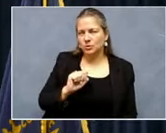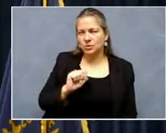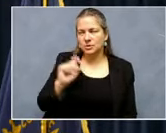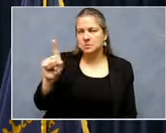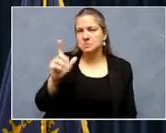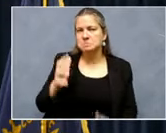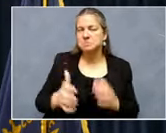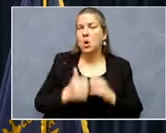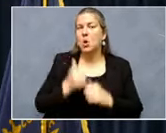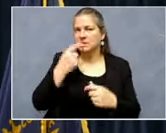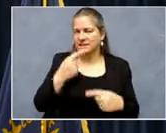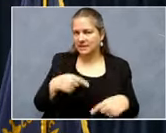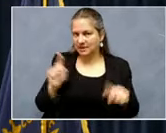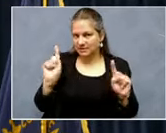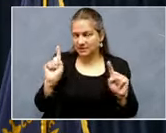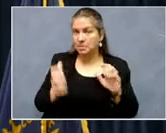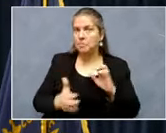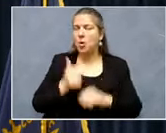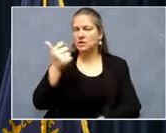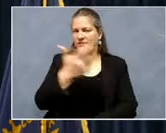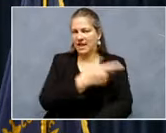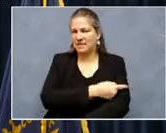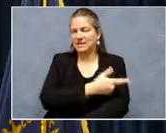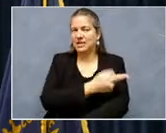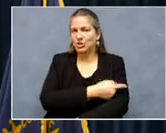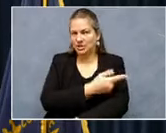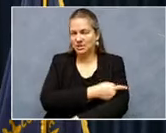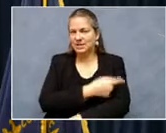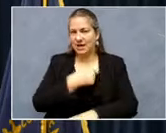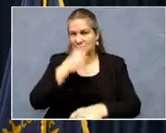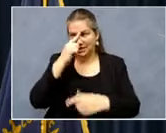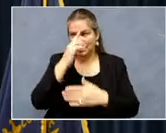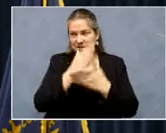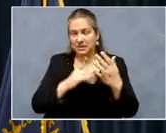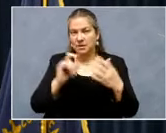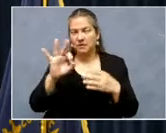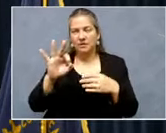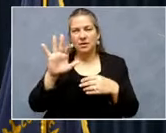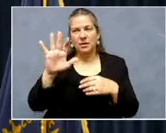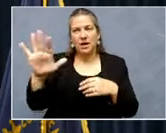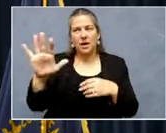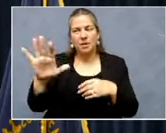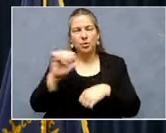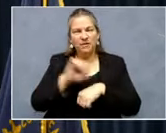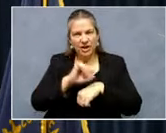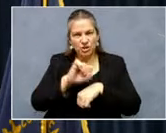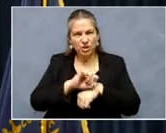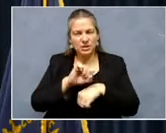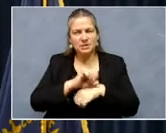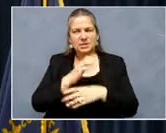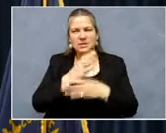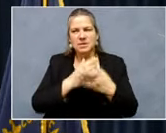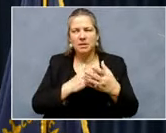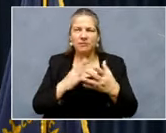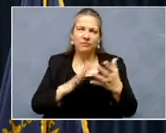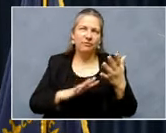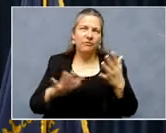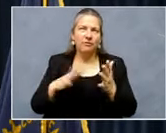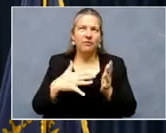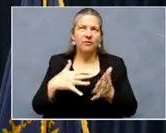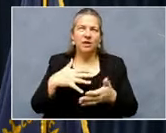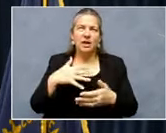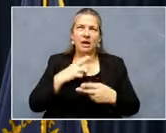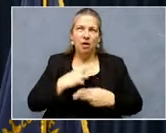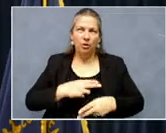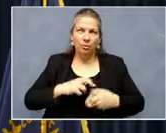with, and they're also the most vaccinated group. I think some of the professions and maybe some of the underlying conditions, though, anecdotally, we